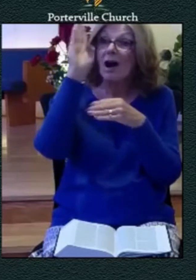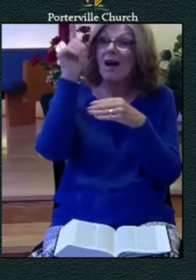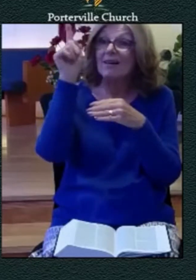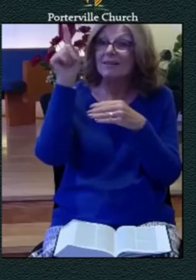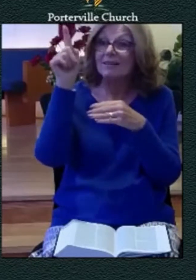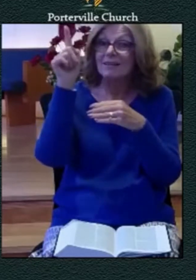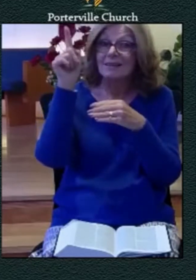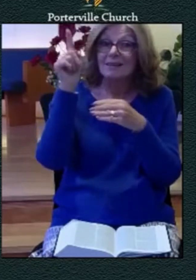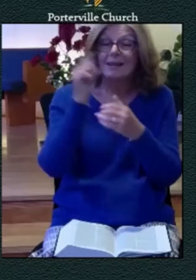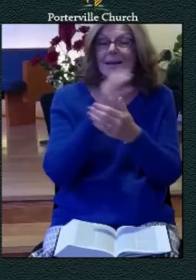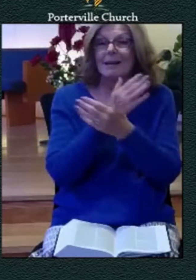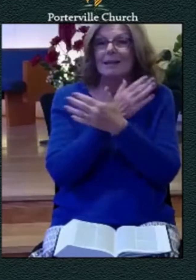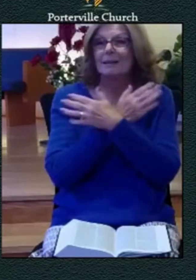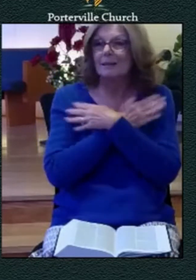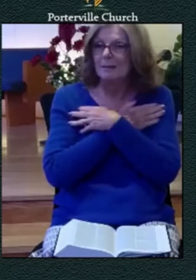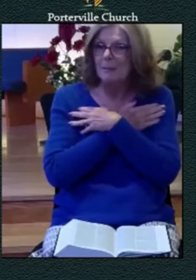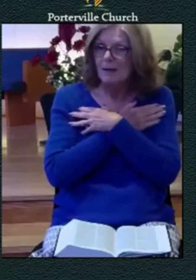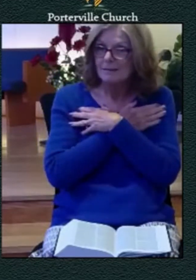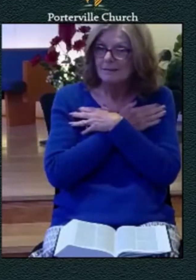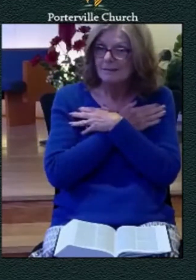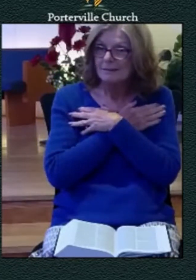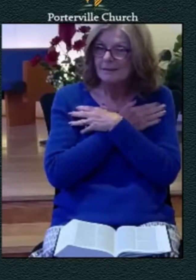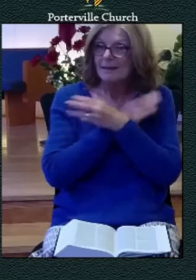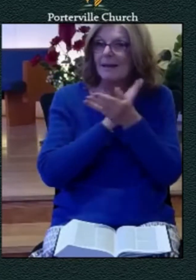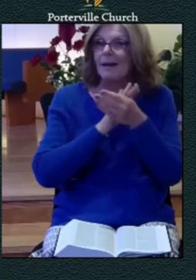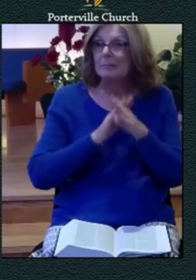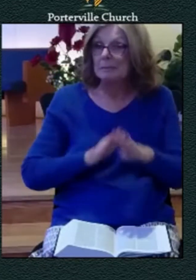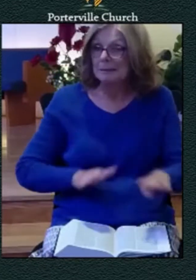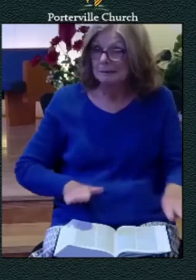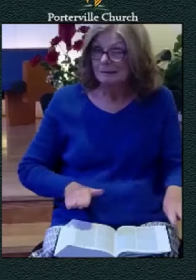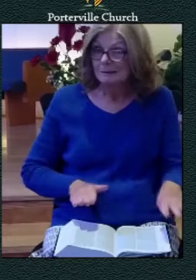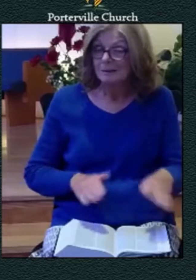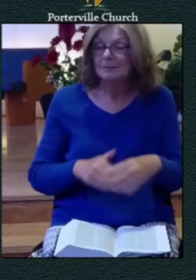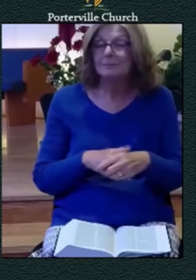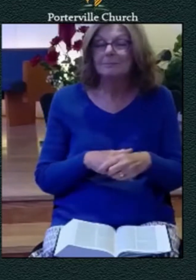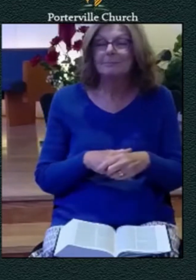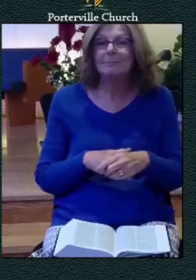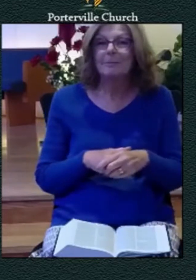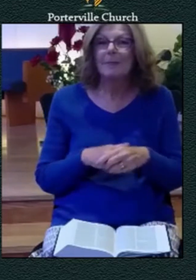now i want to be clear before we move on and back into the psalm